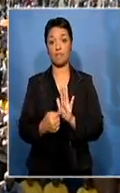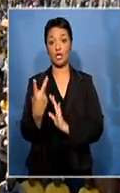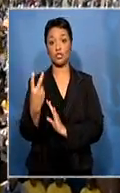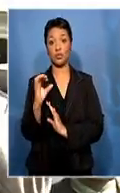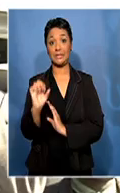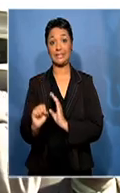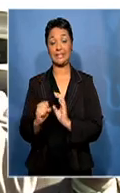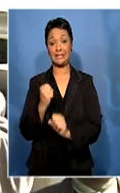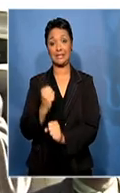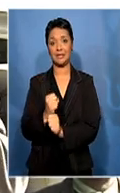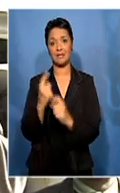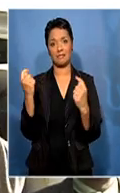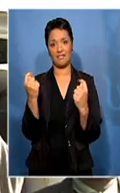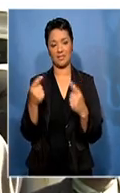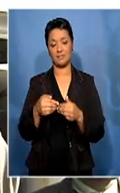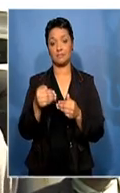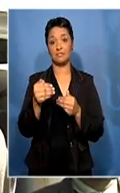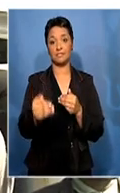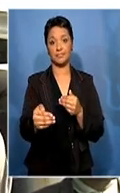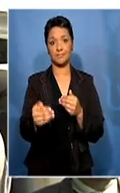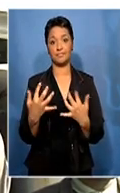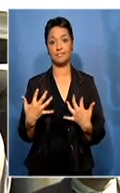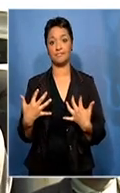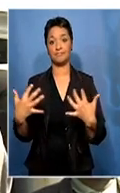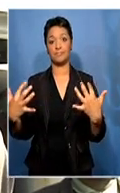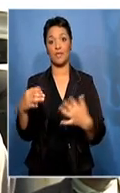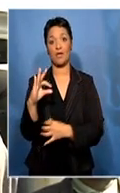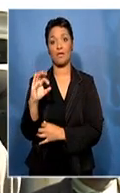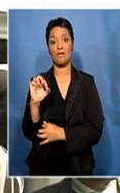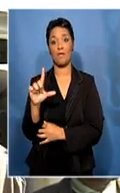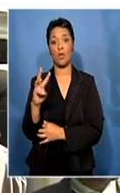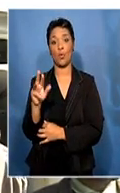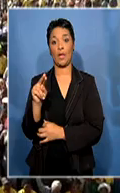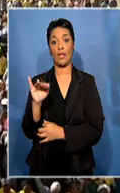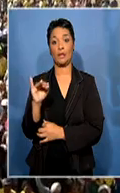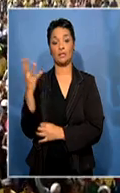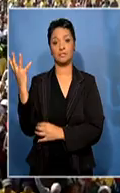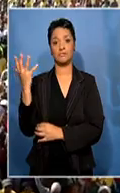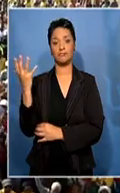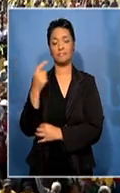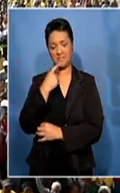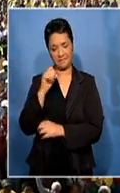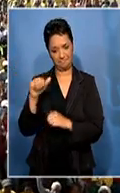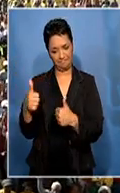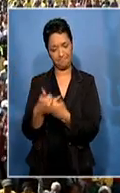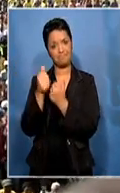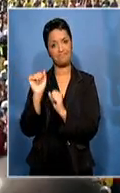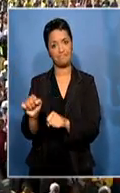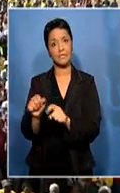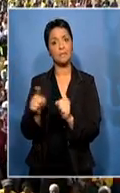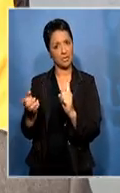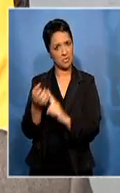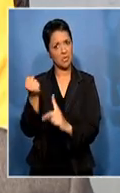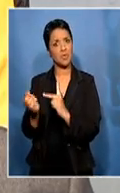anniversary. Addressing ANC supporters in Folweni, he said there are challenges, but much more has been